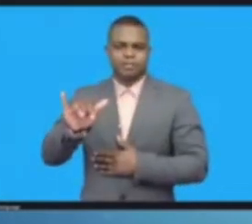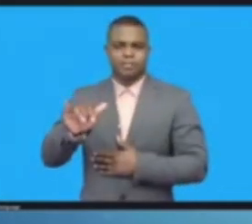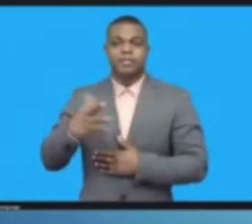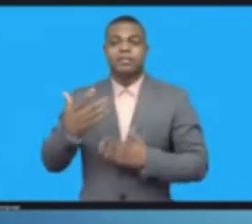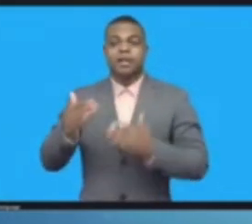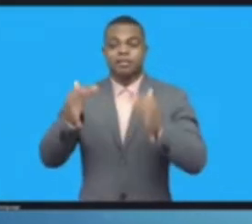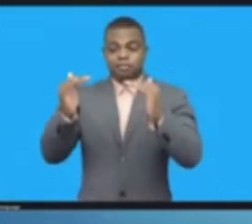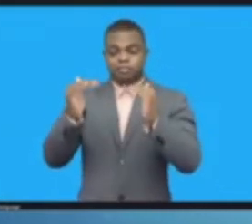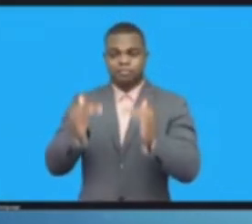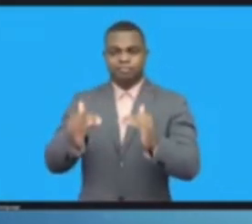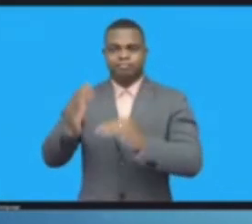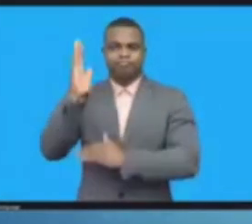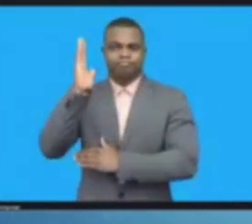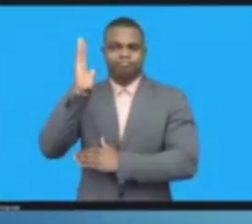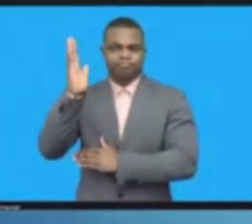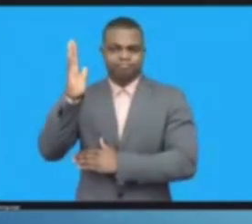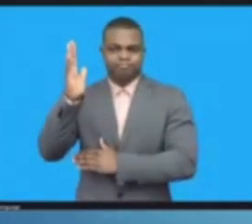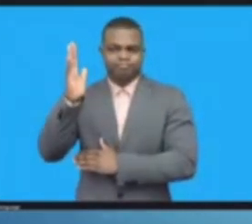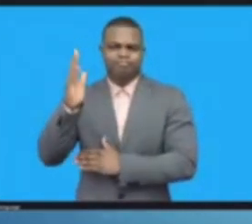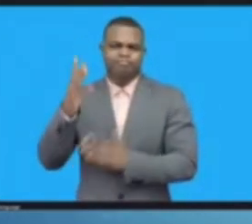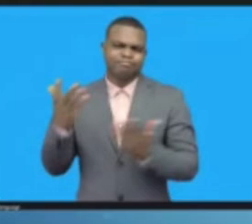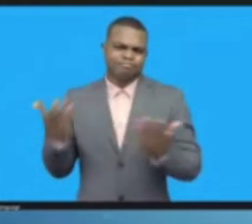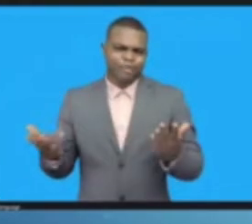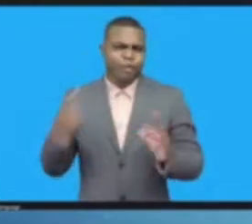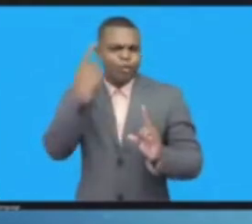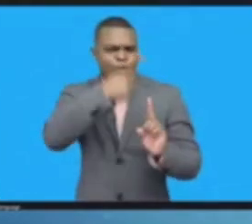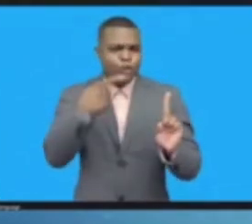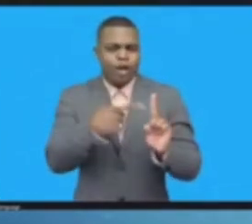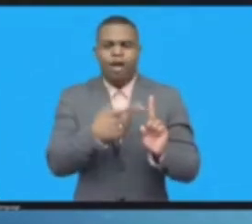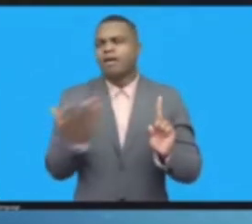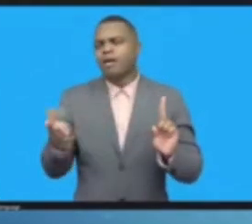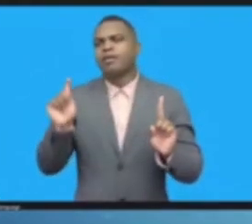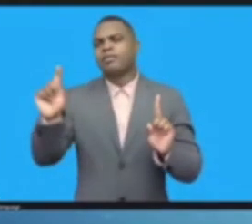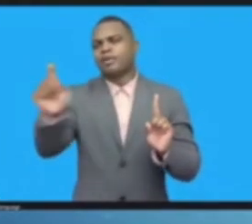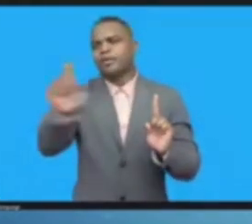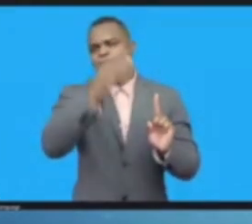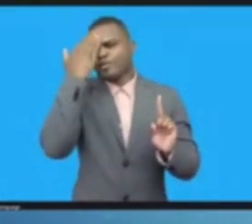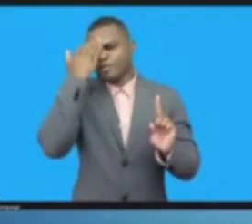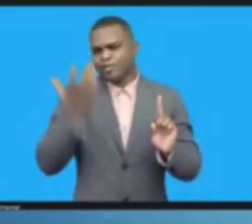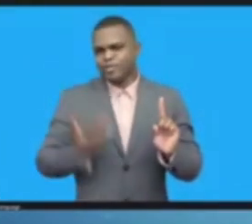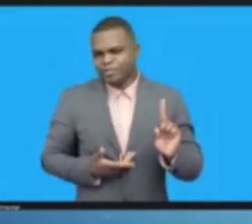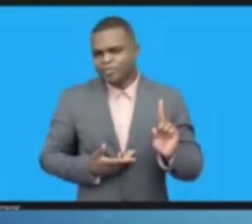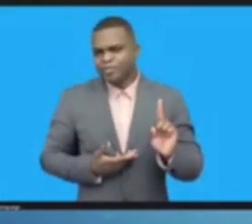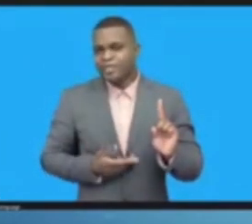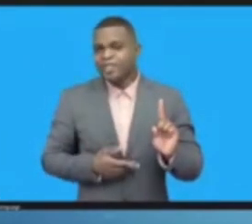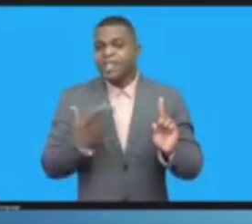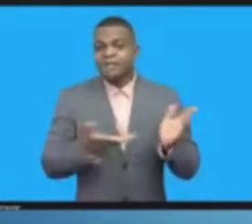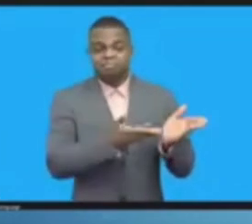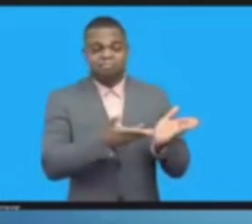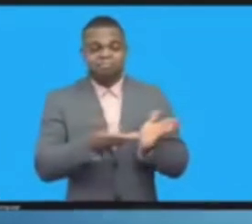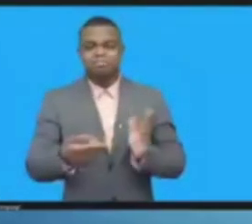Cerf, Chair of the IDEA Leadership Panel and also one of the fathers of the internet.